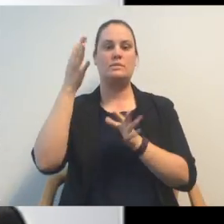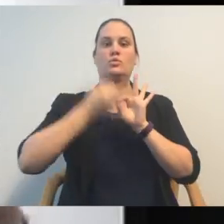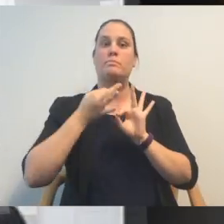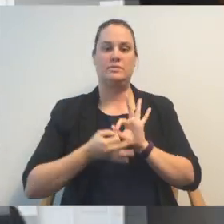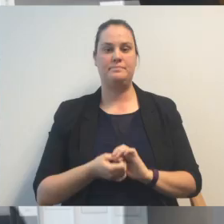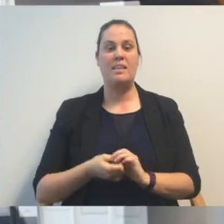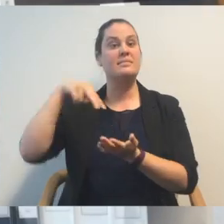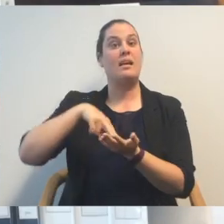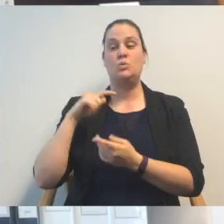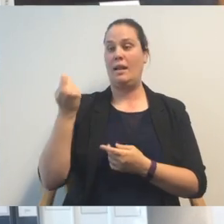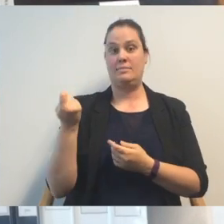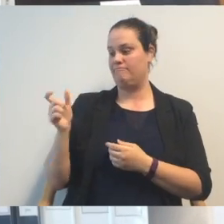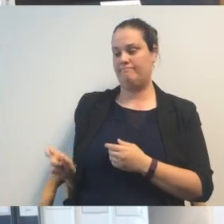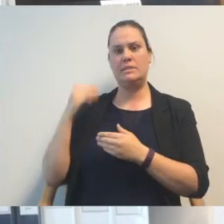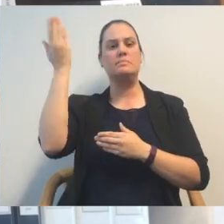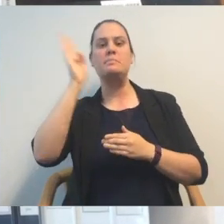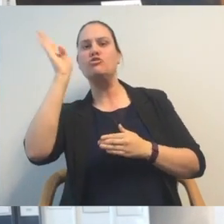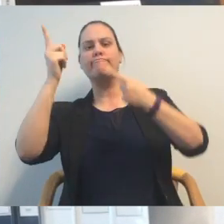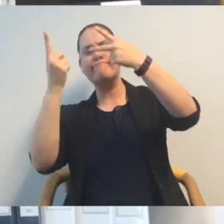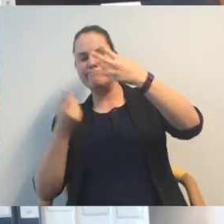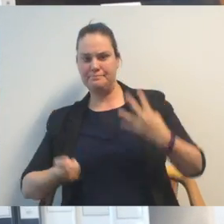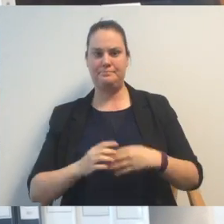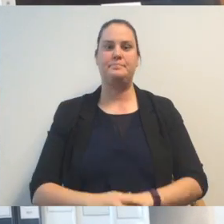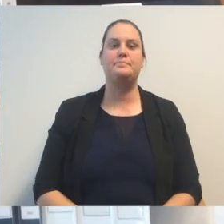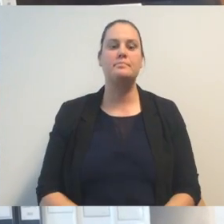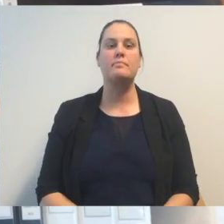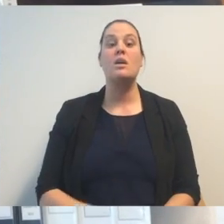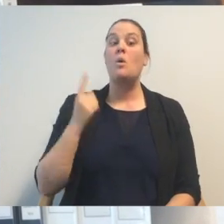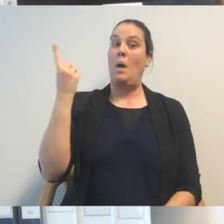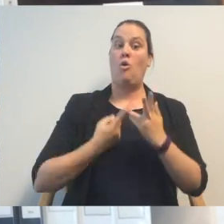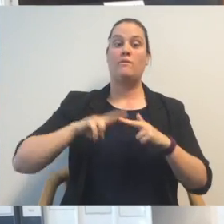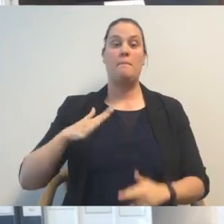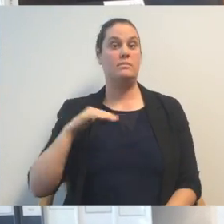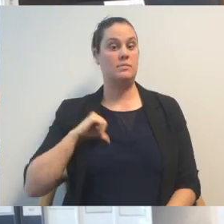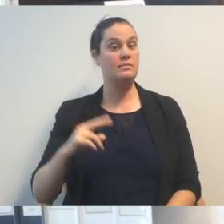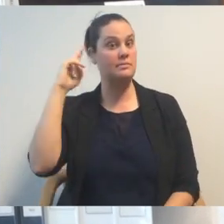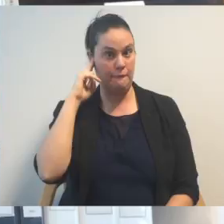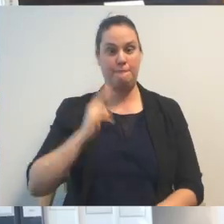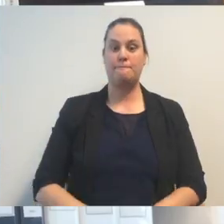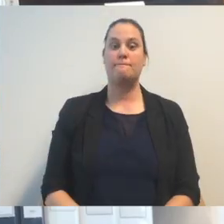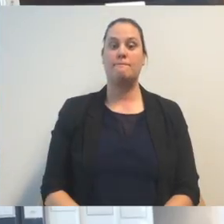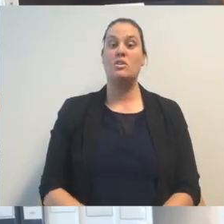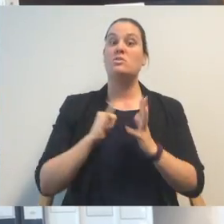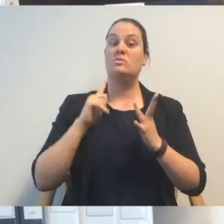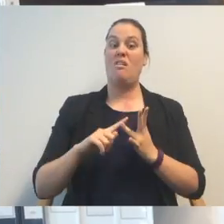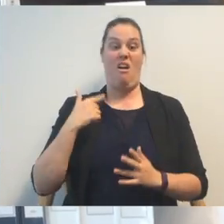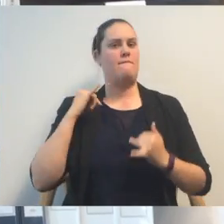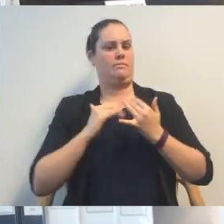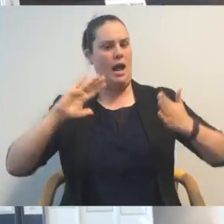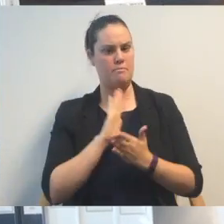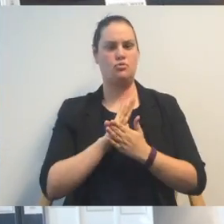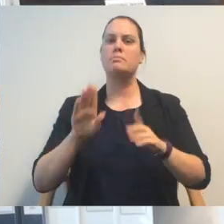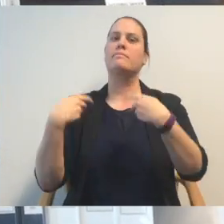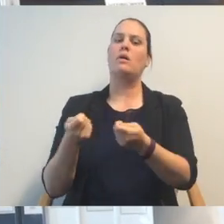Assembly. One of my staff is deaf, so I'm really pleased to be able to provide better communication access